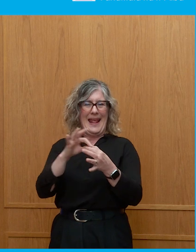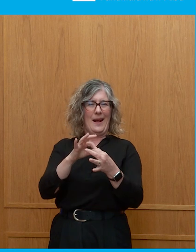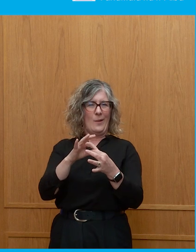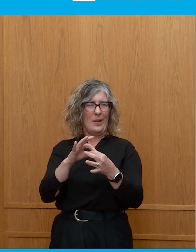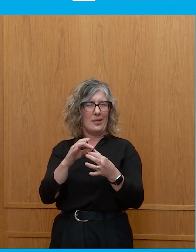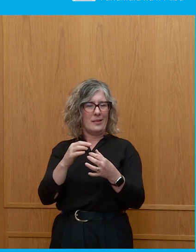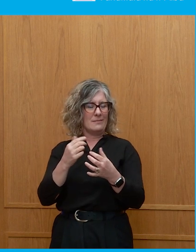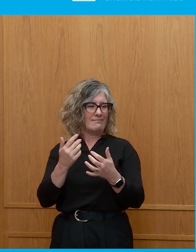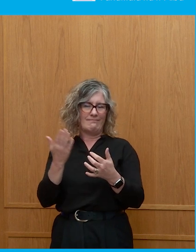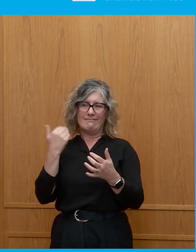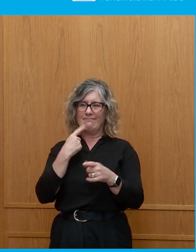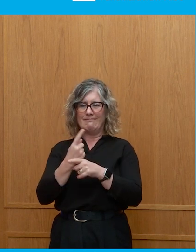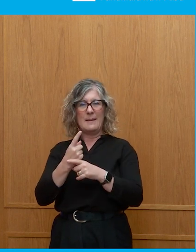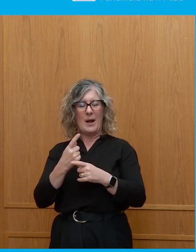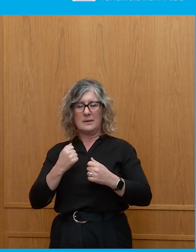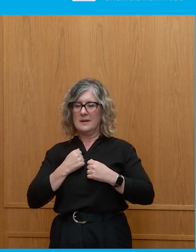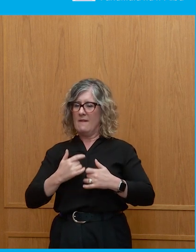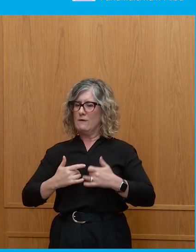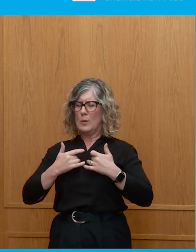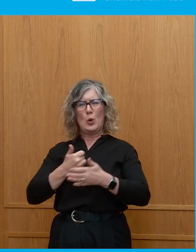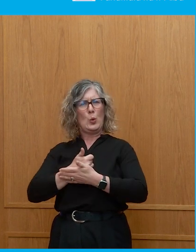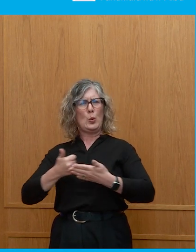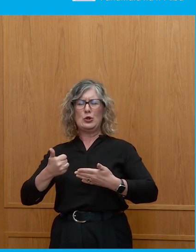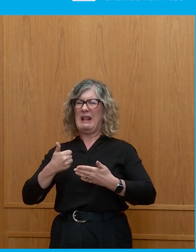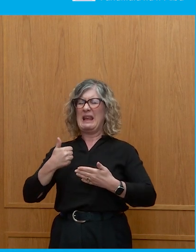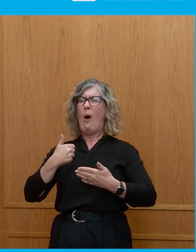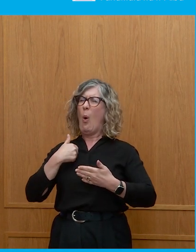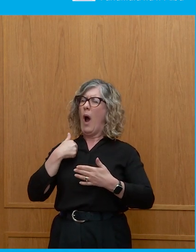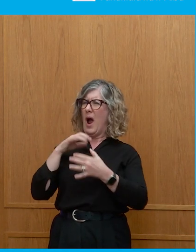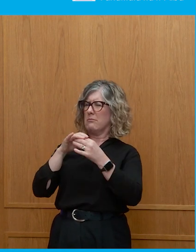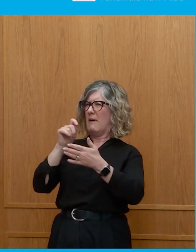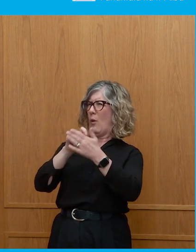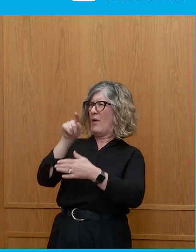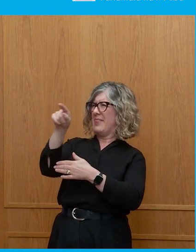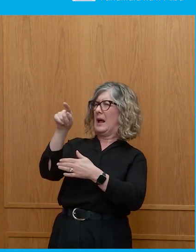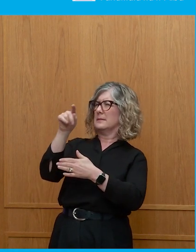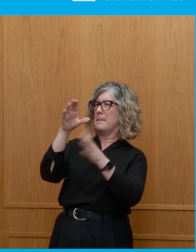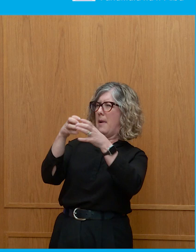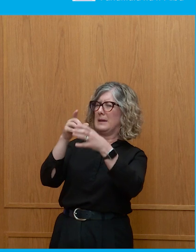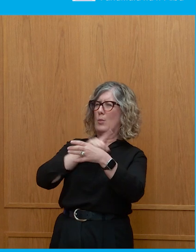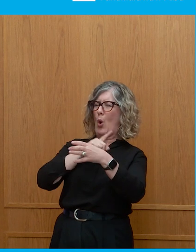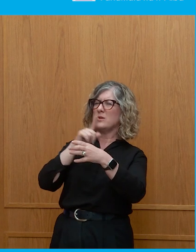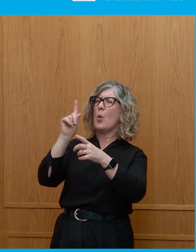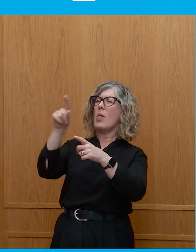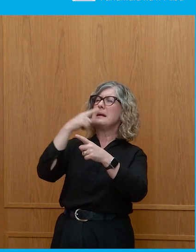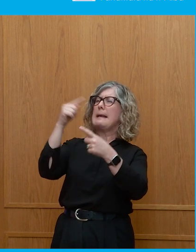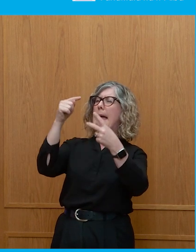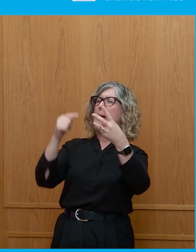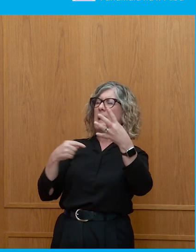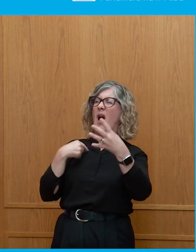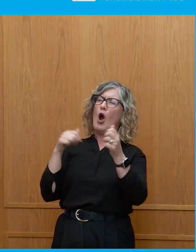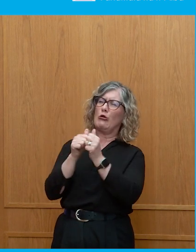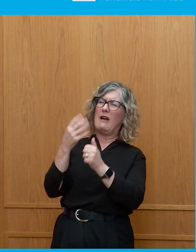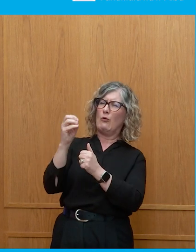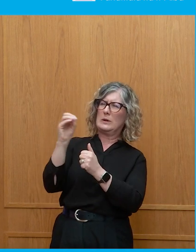willingness just to associate with a party because you agree with 40 percent of what it says and you'll live with the other 60 is not really kind of something people feel comfortable